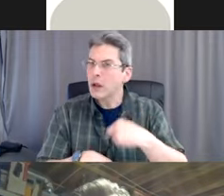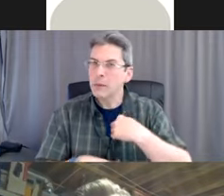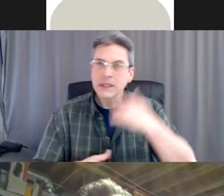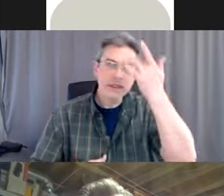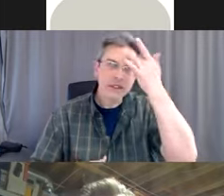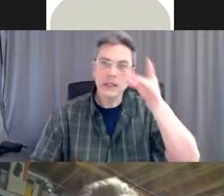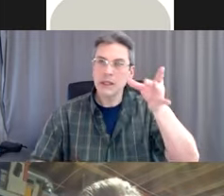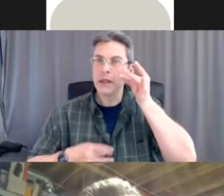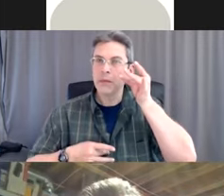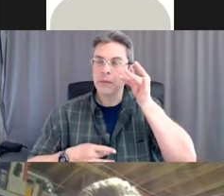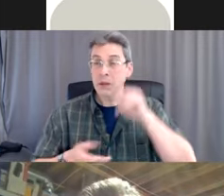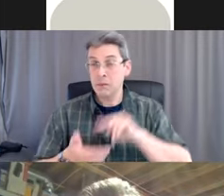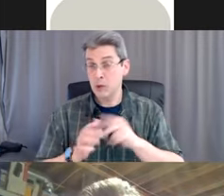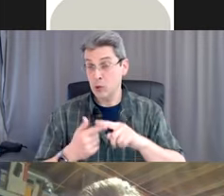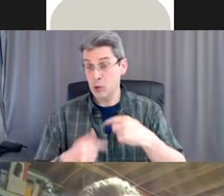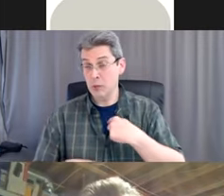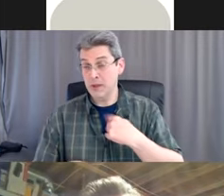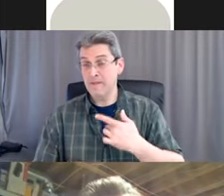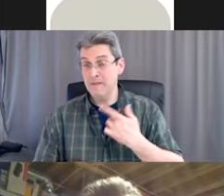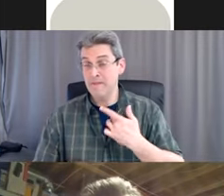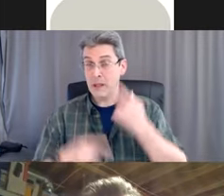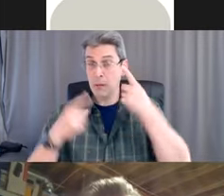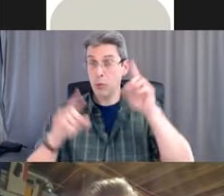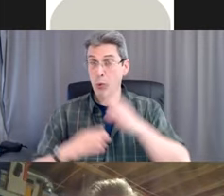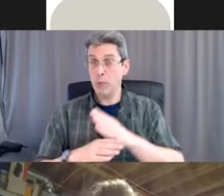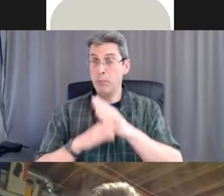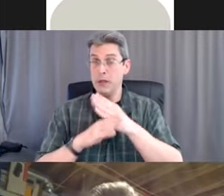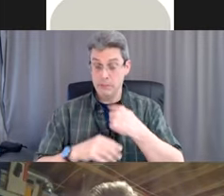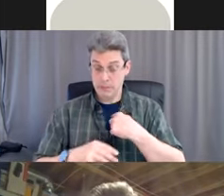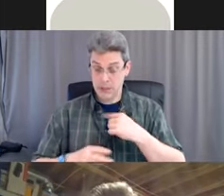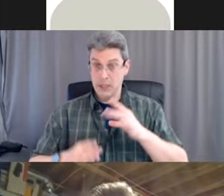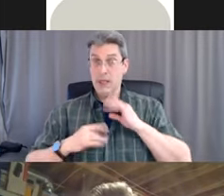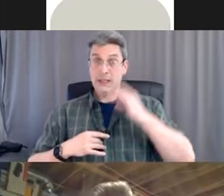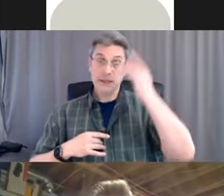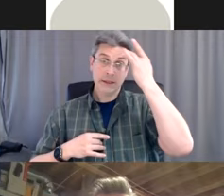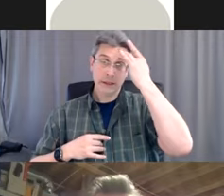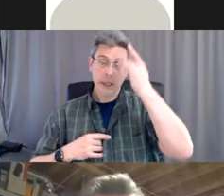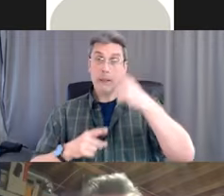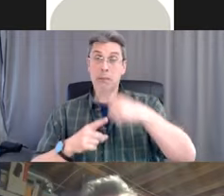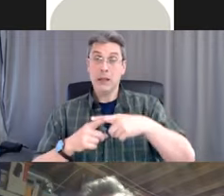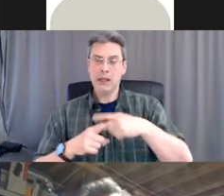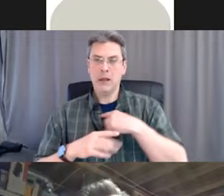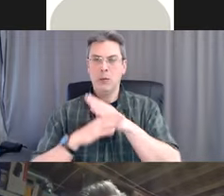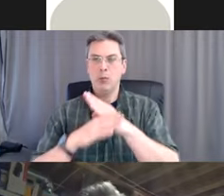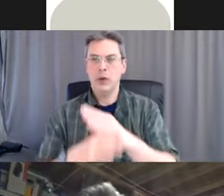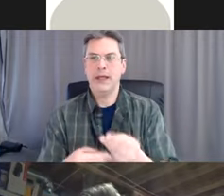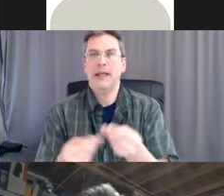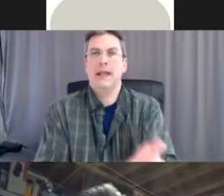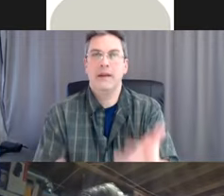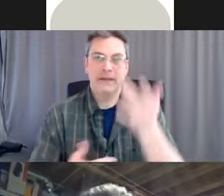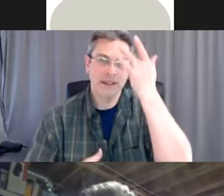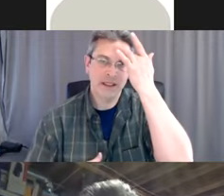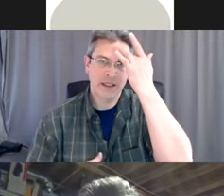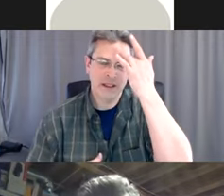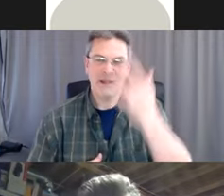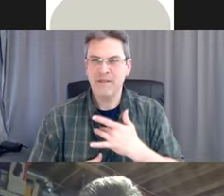and it also protects the individual that is with you. And if you're both wearing a mask, to me, then you've got double the protection. But